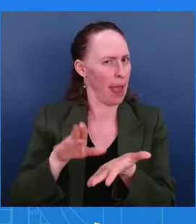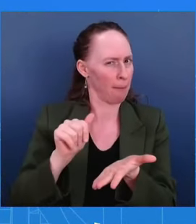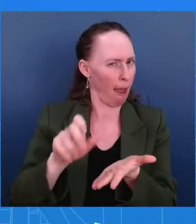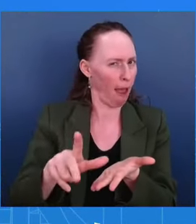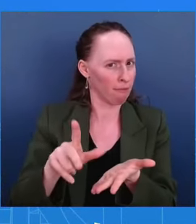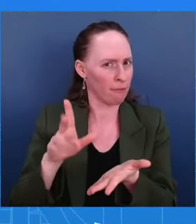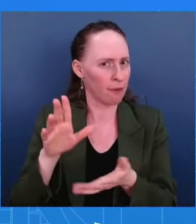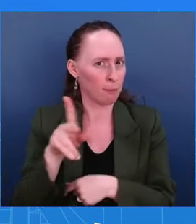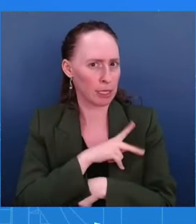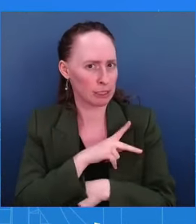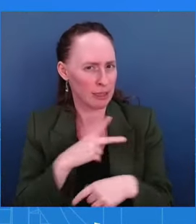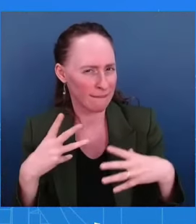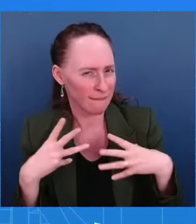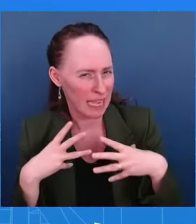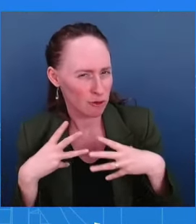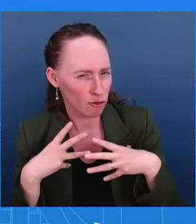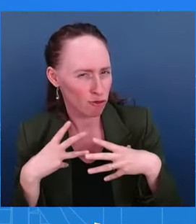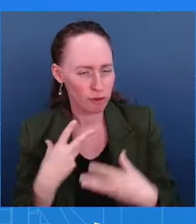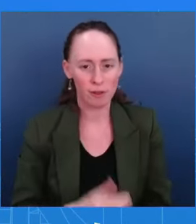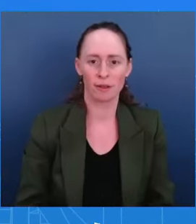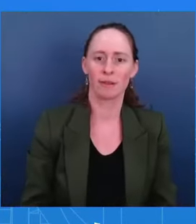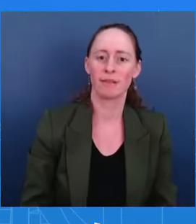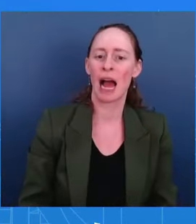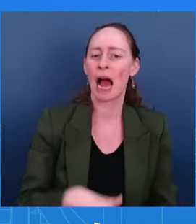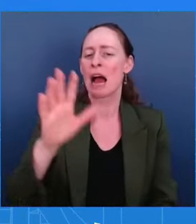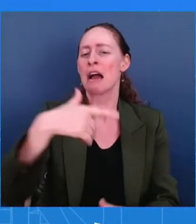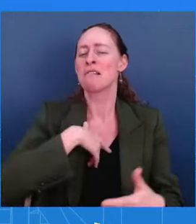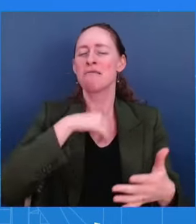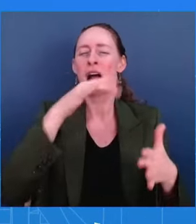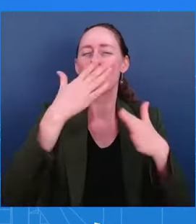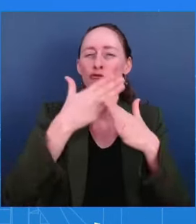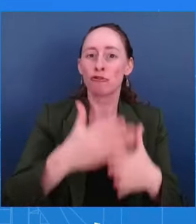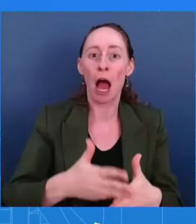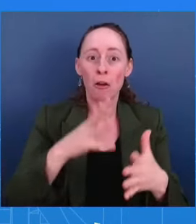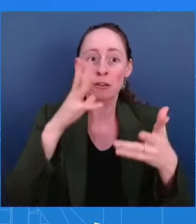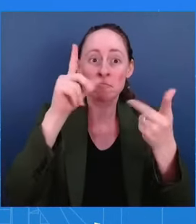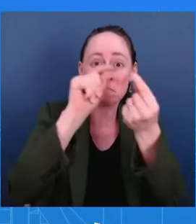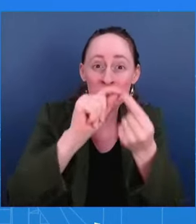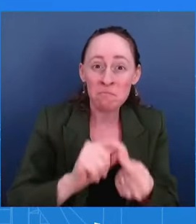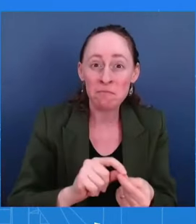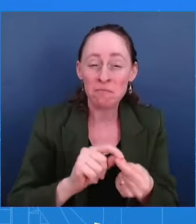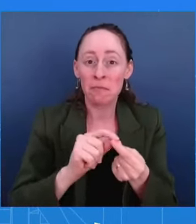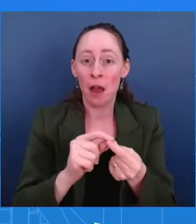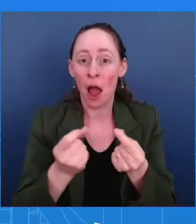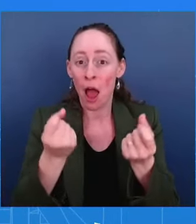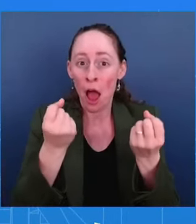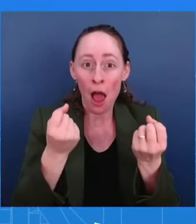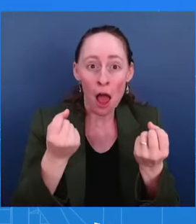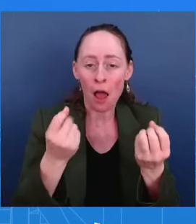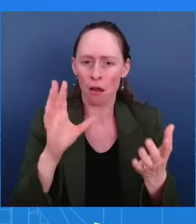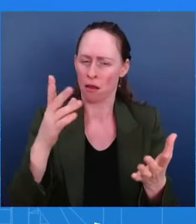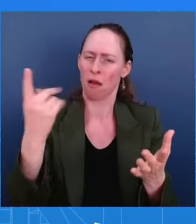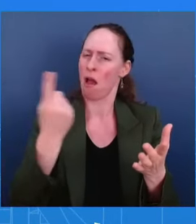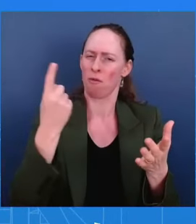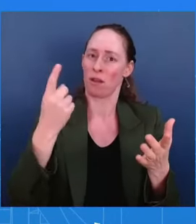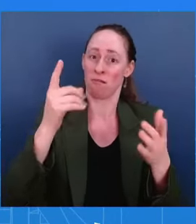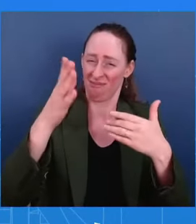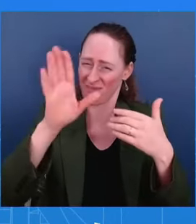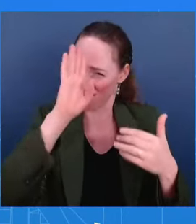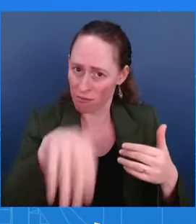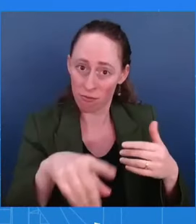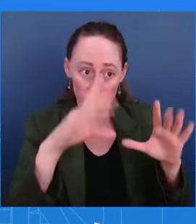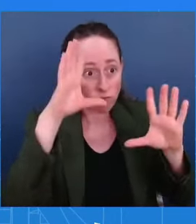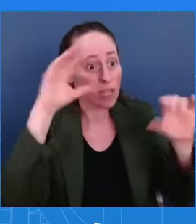busy during that time that he spent with his family. And so the president does what he's done every